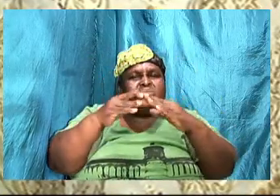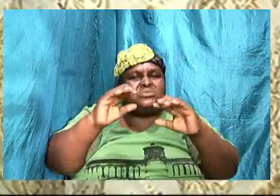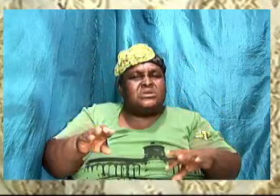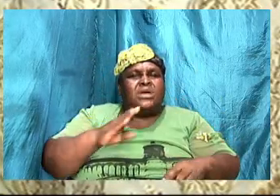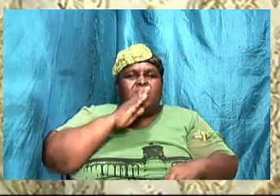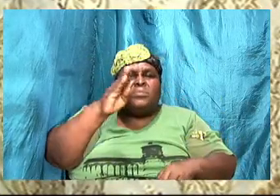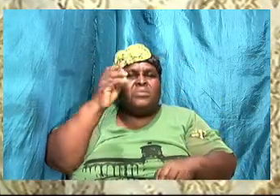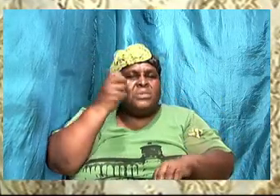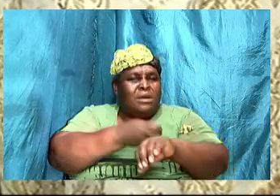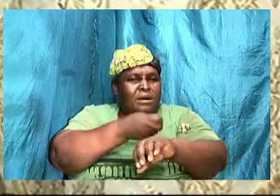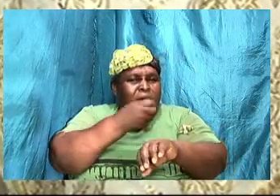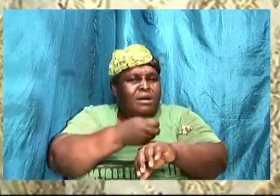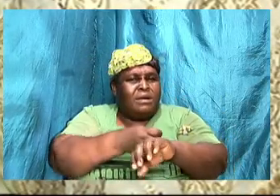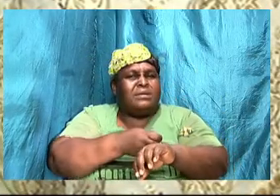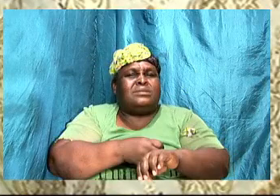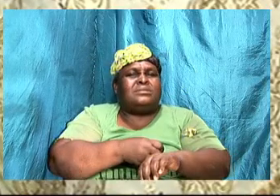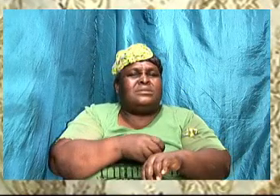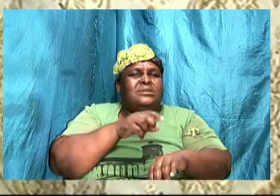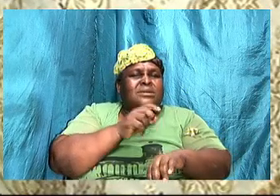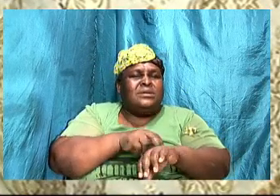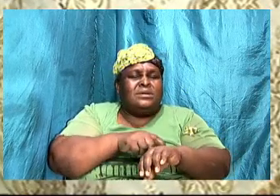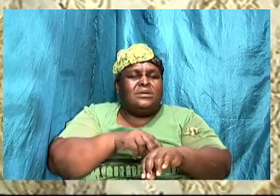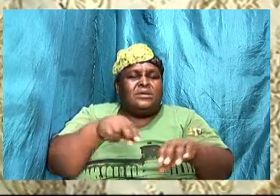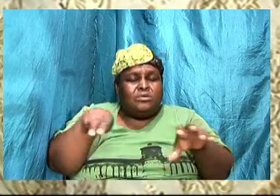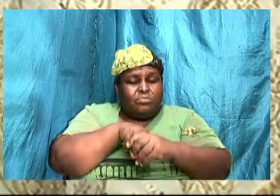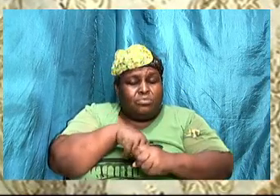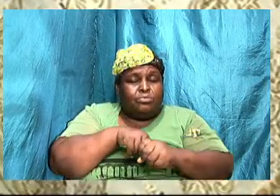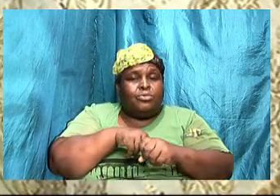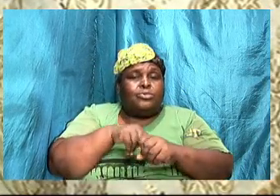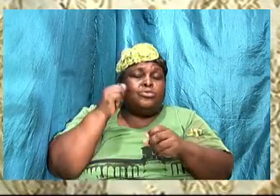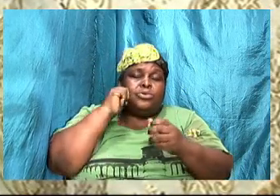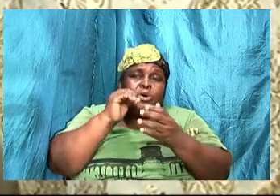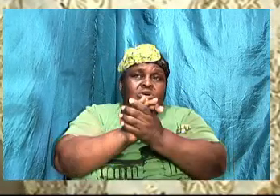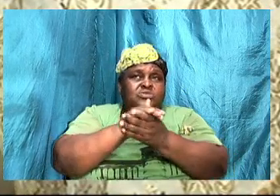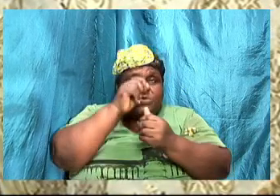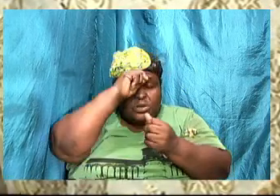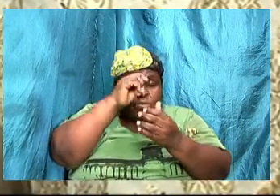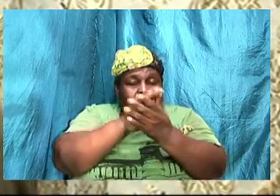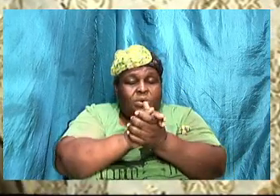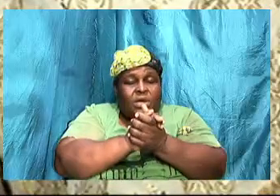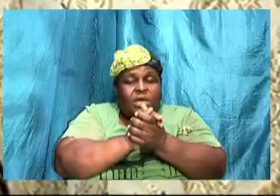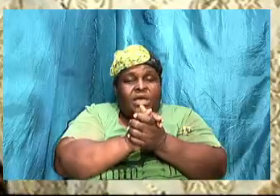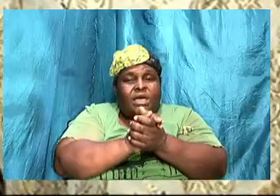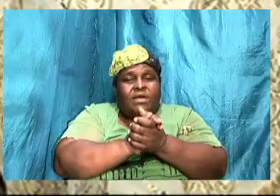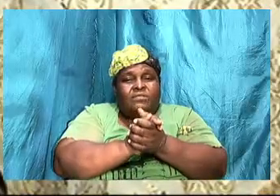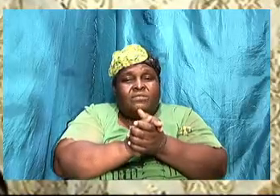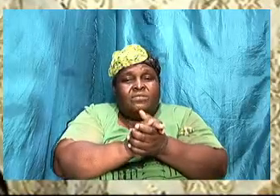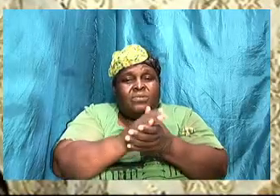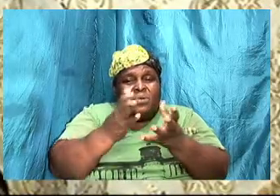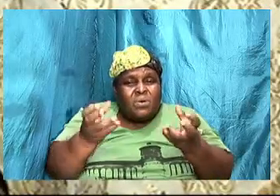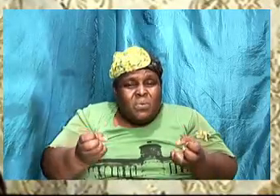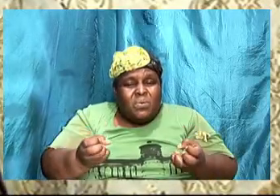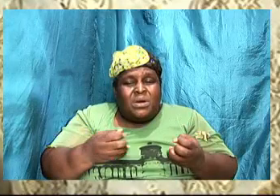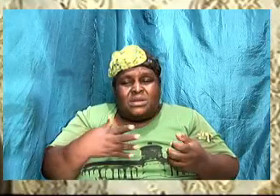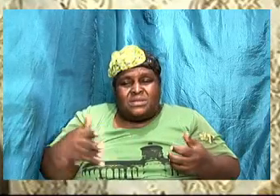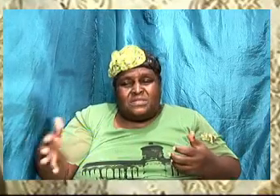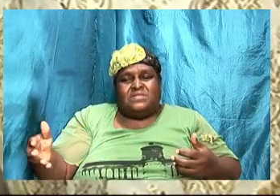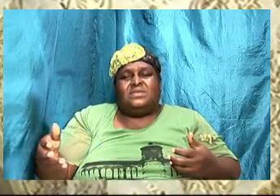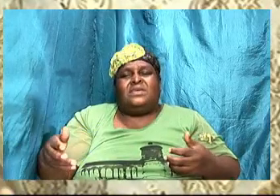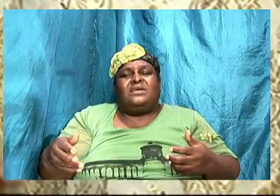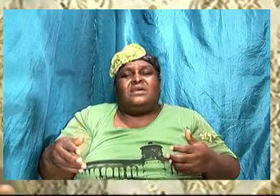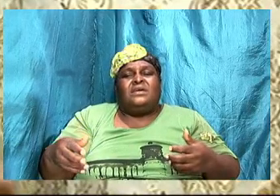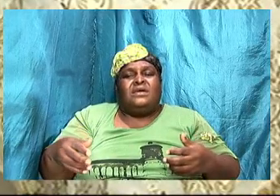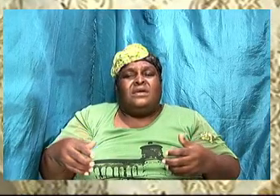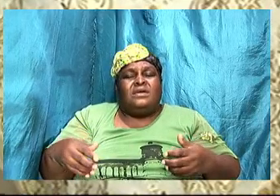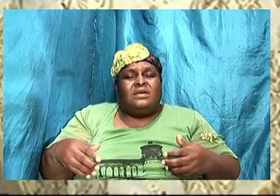you know, if both parties want to make sure that, you know, the thing lasts, just have your game plan. So even